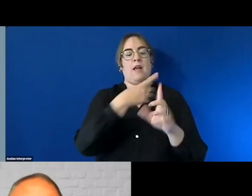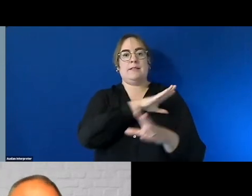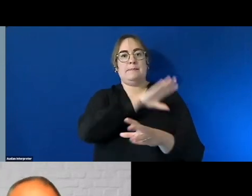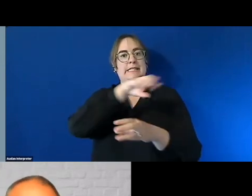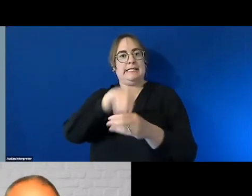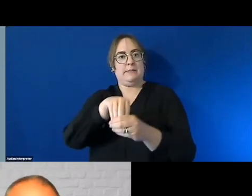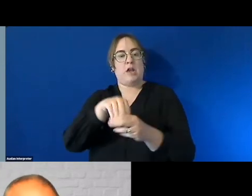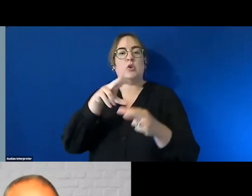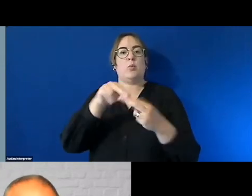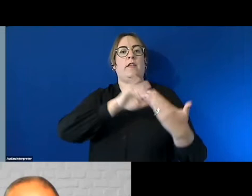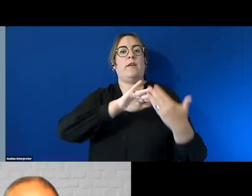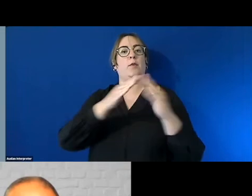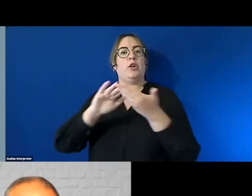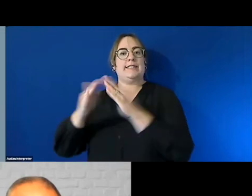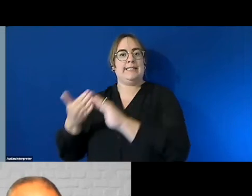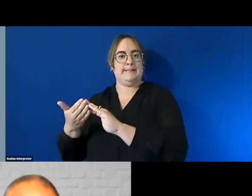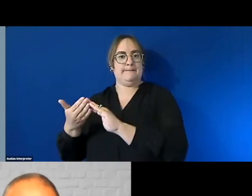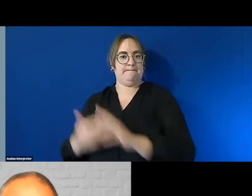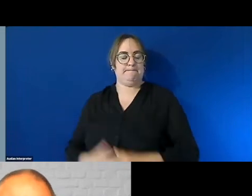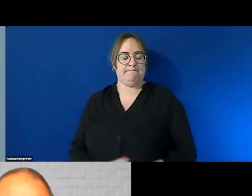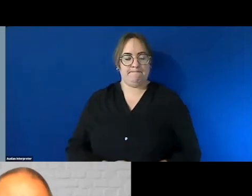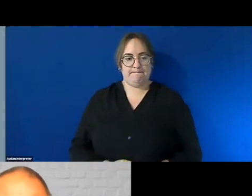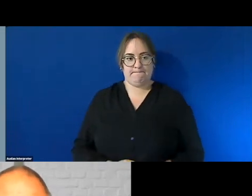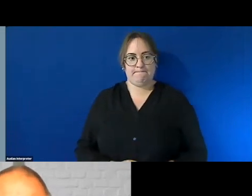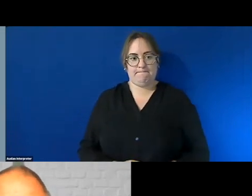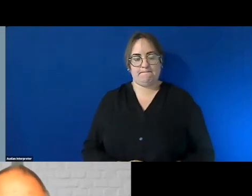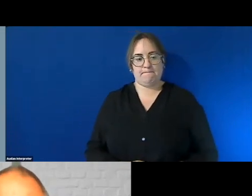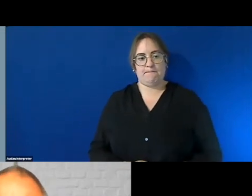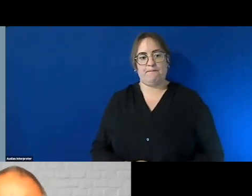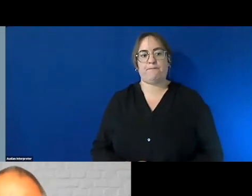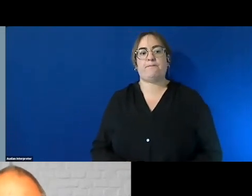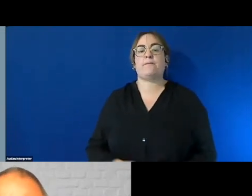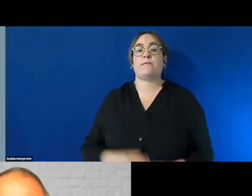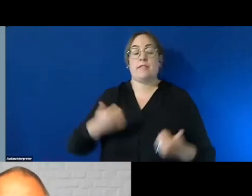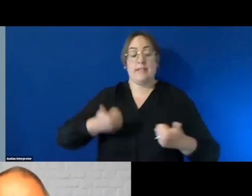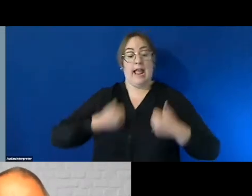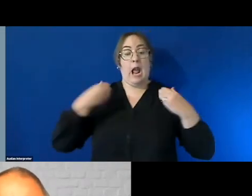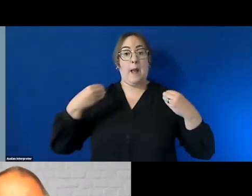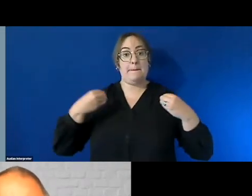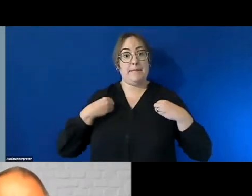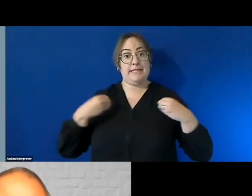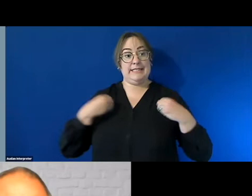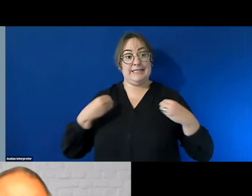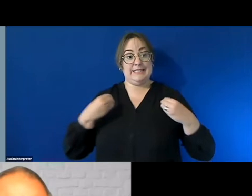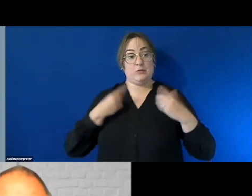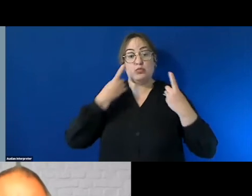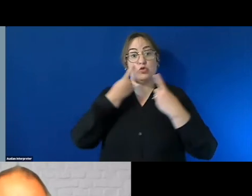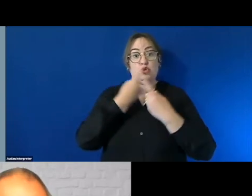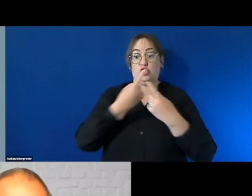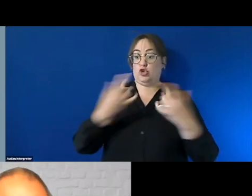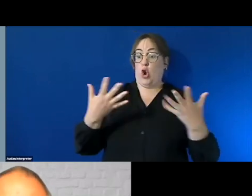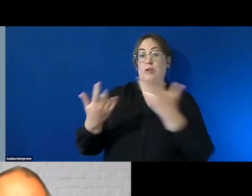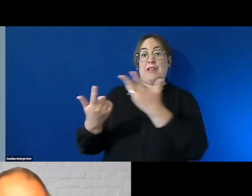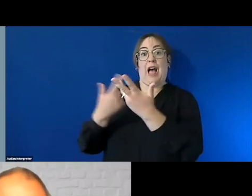within the broader community clean force leads the way for other social enterprises through best practice of having an